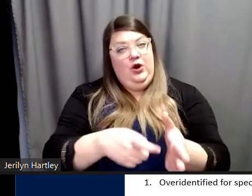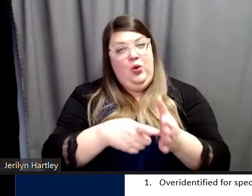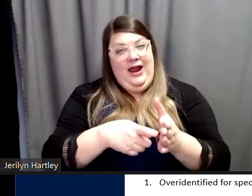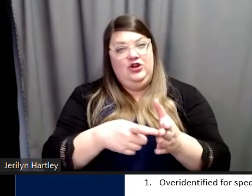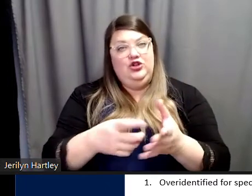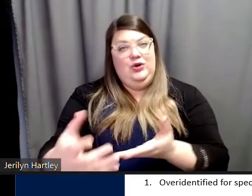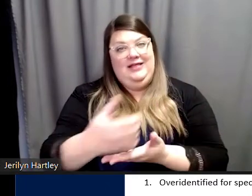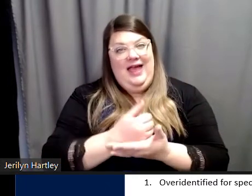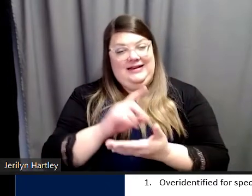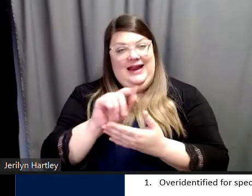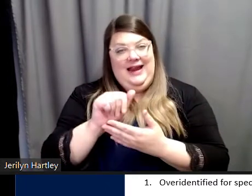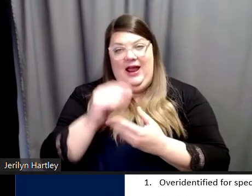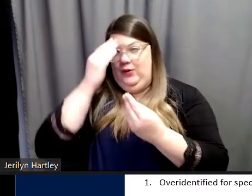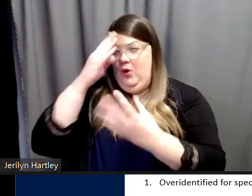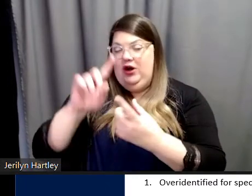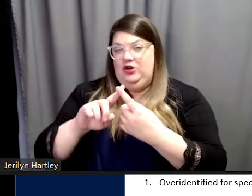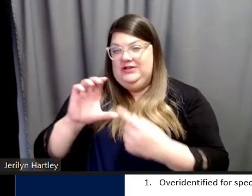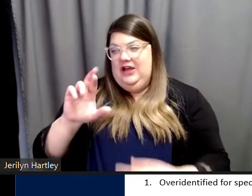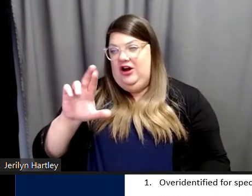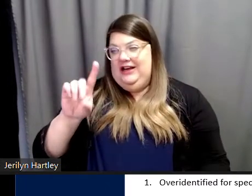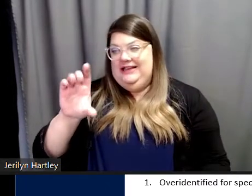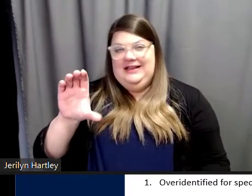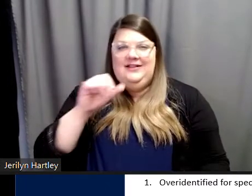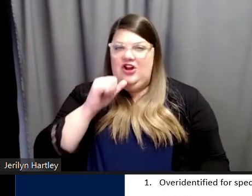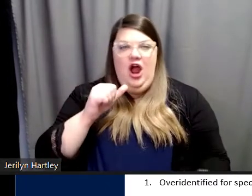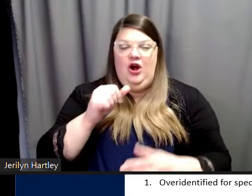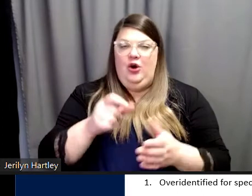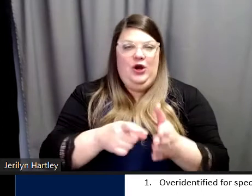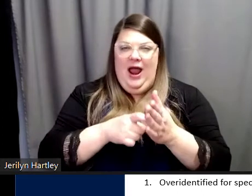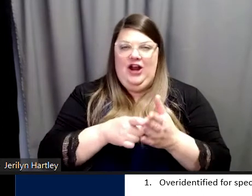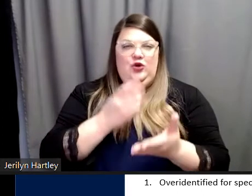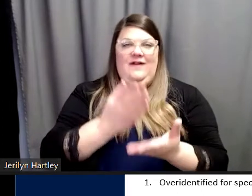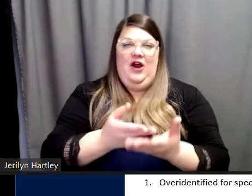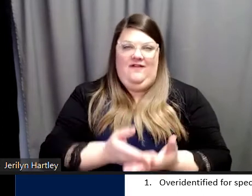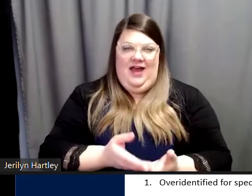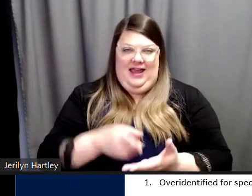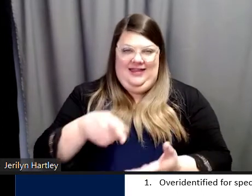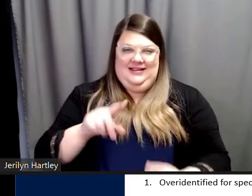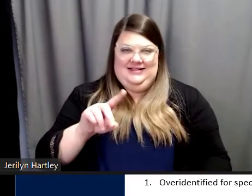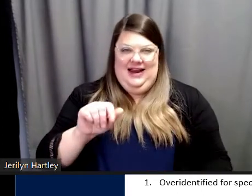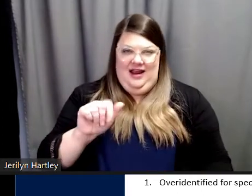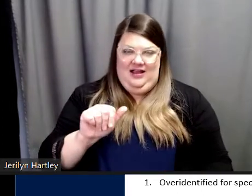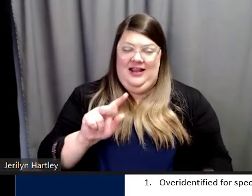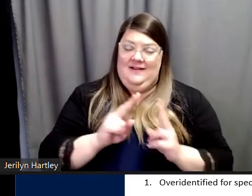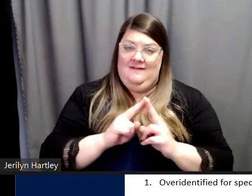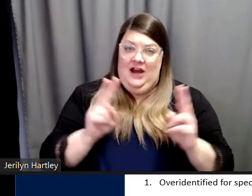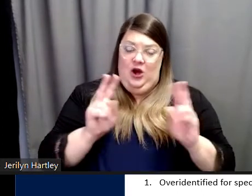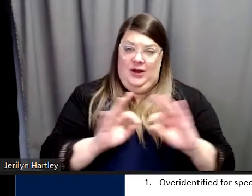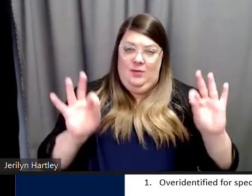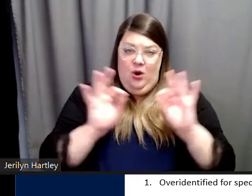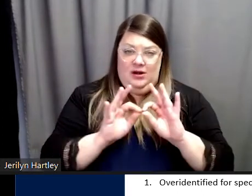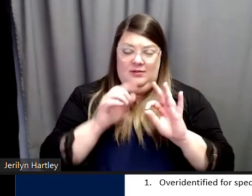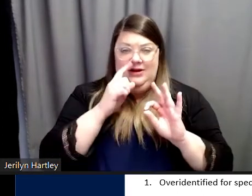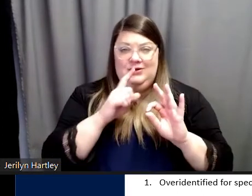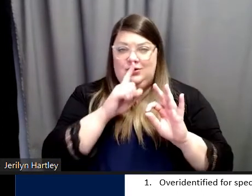and report it to the CRDC, they're not required to verify this data. And that is extremely important, because